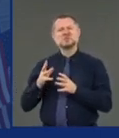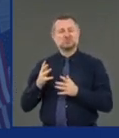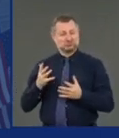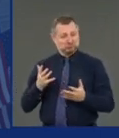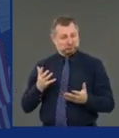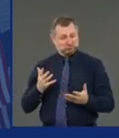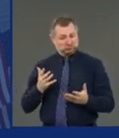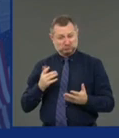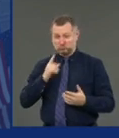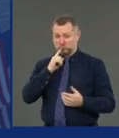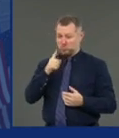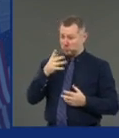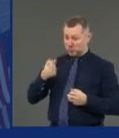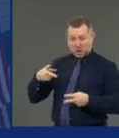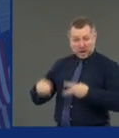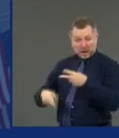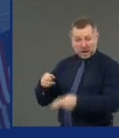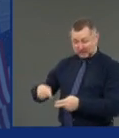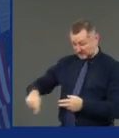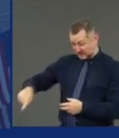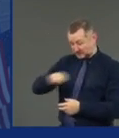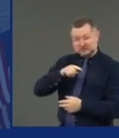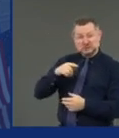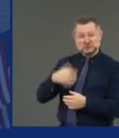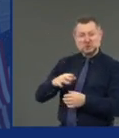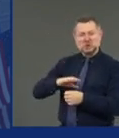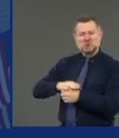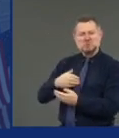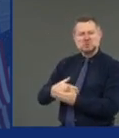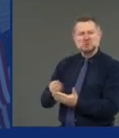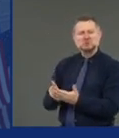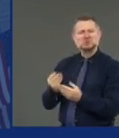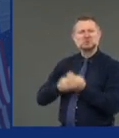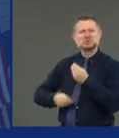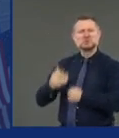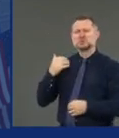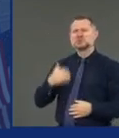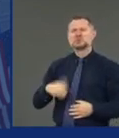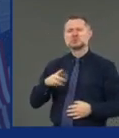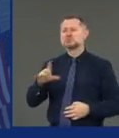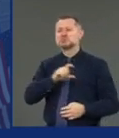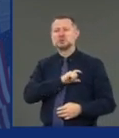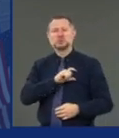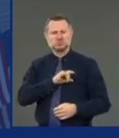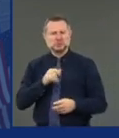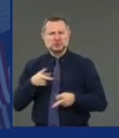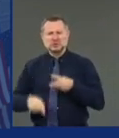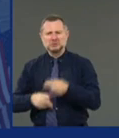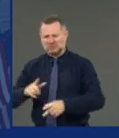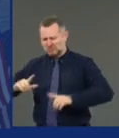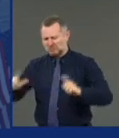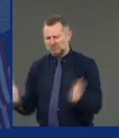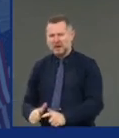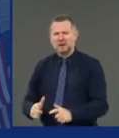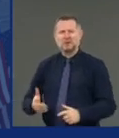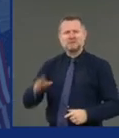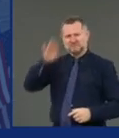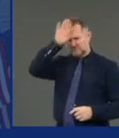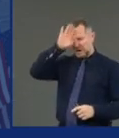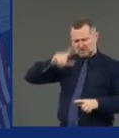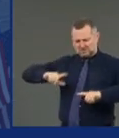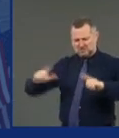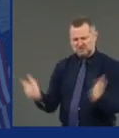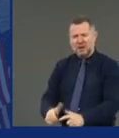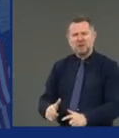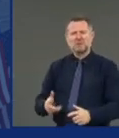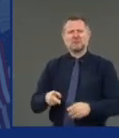governments right now? That's cutting police. That's cutting fire. Is now the time to savage essential